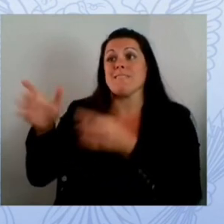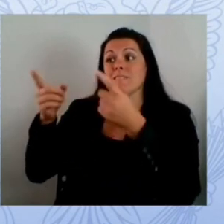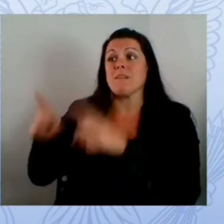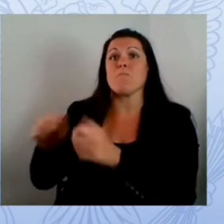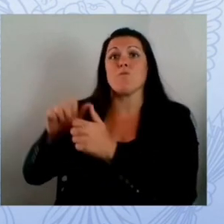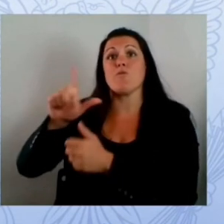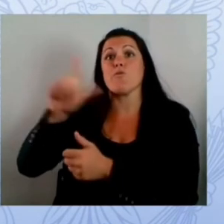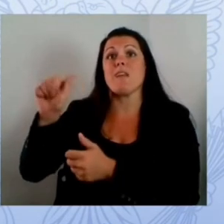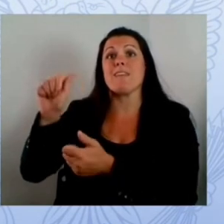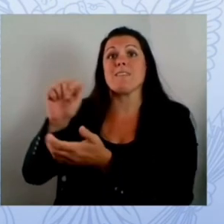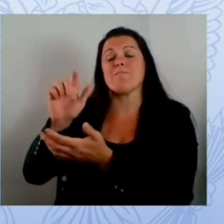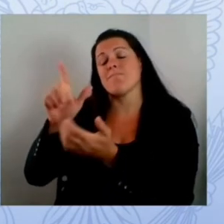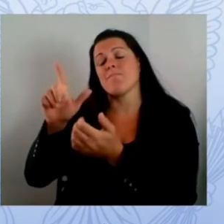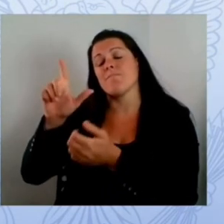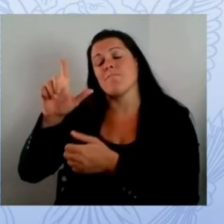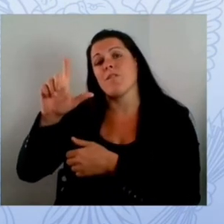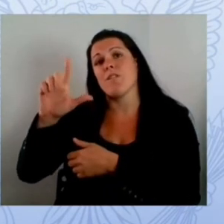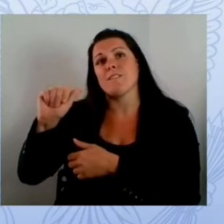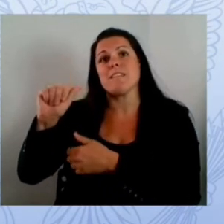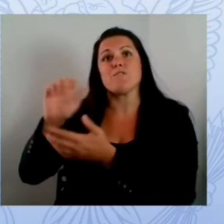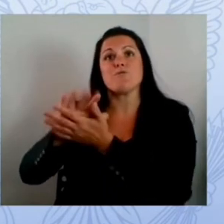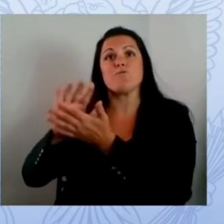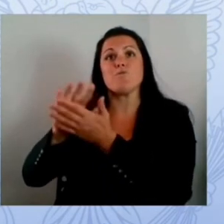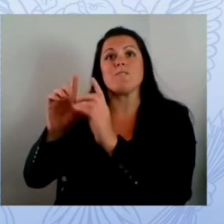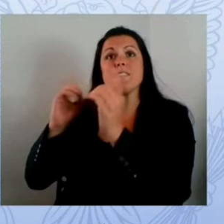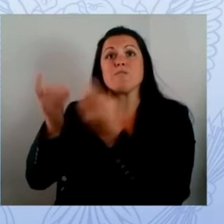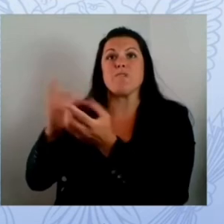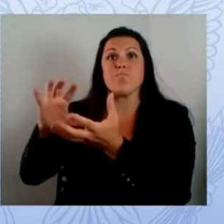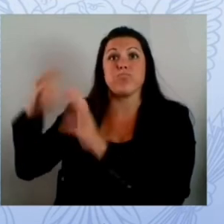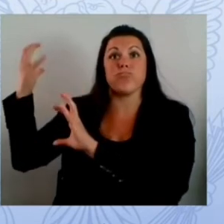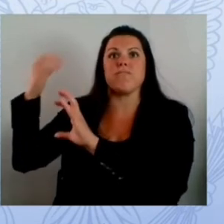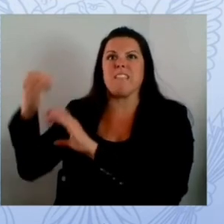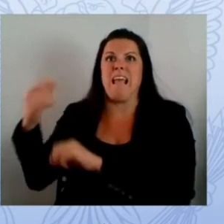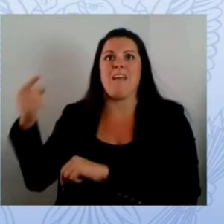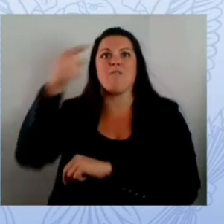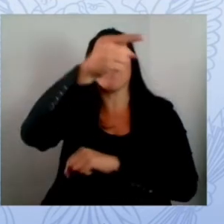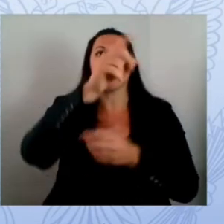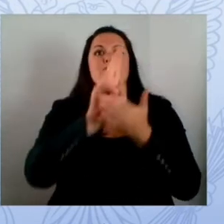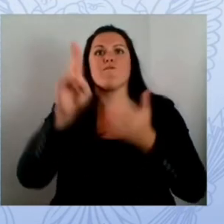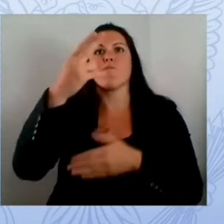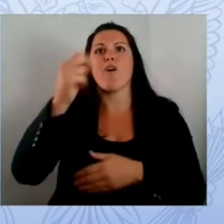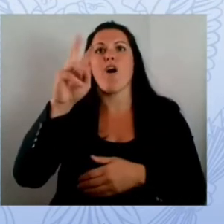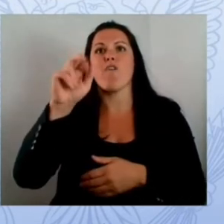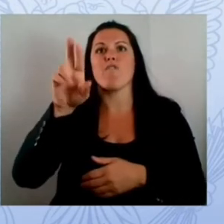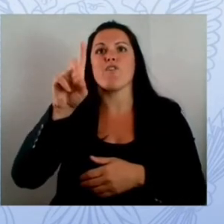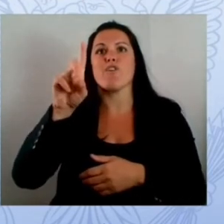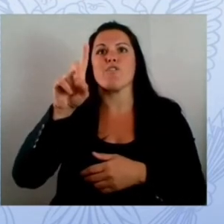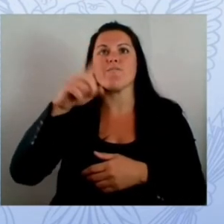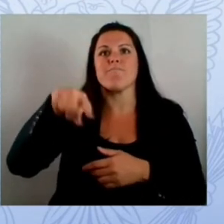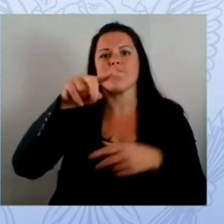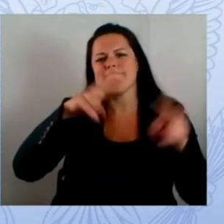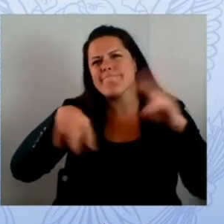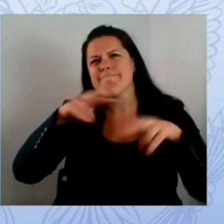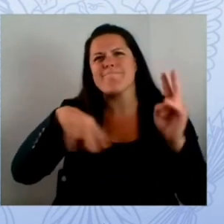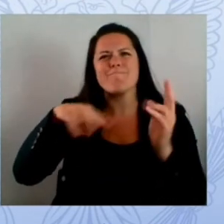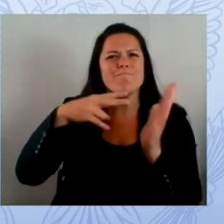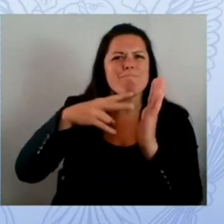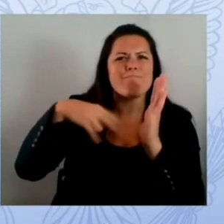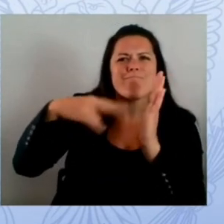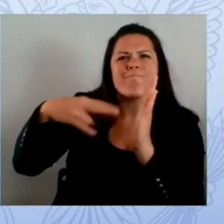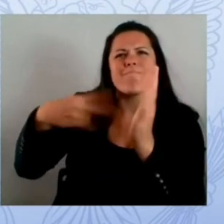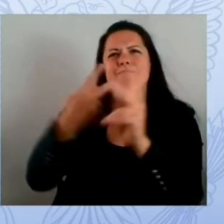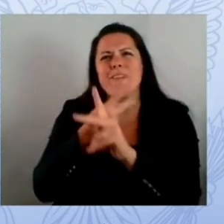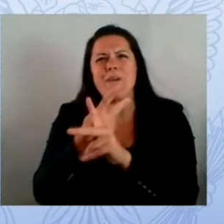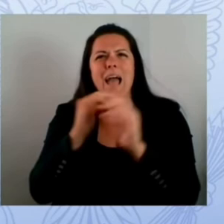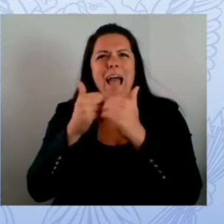how the actual response was handled in terms of the sharing information with fbi with cissa knowing